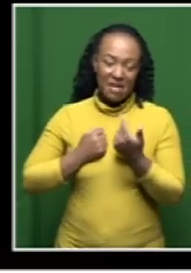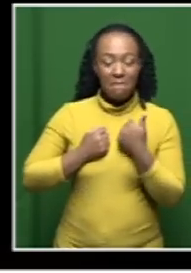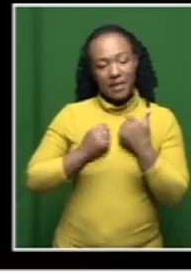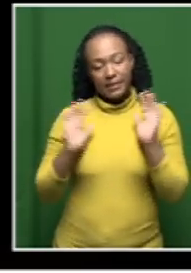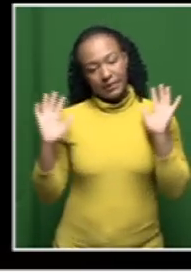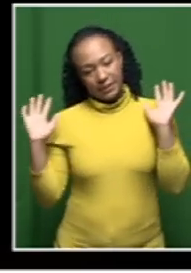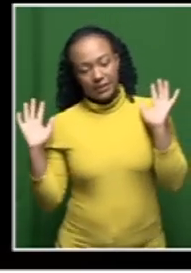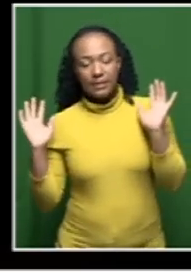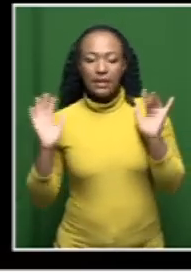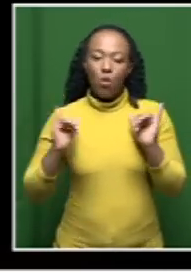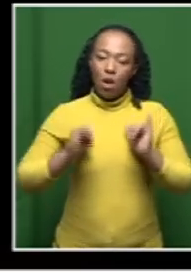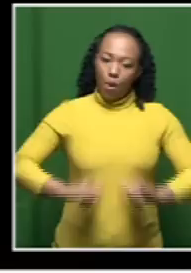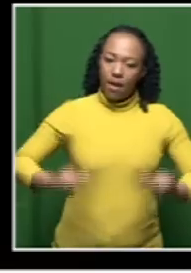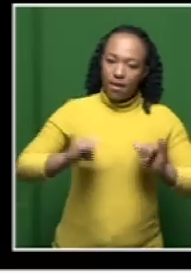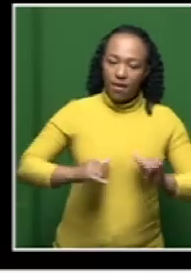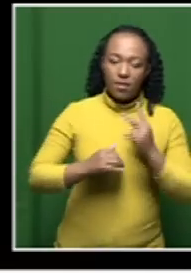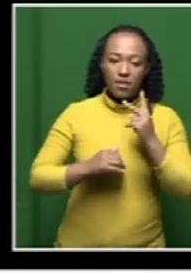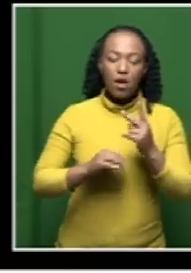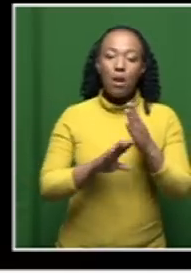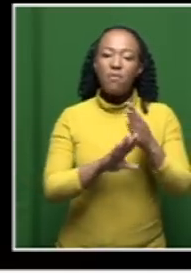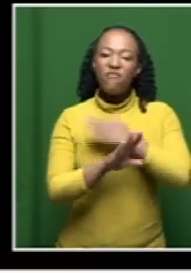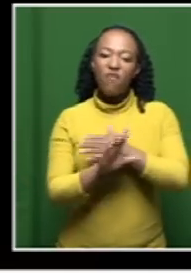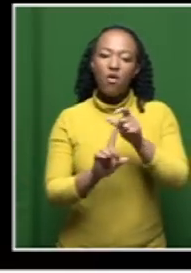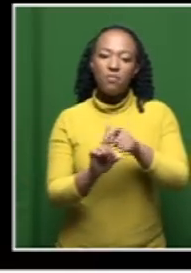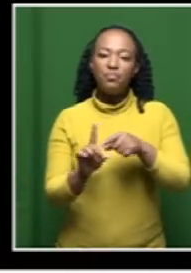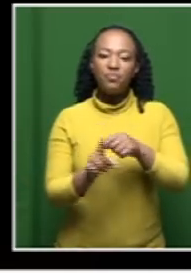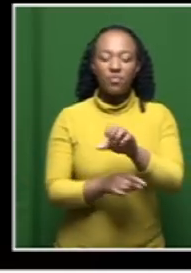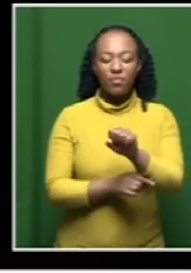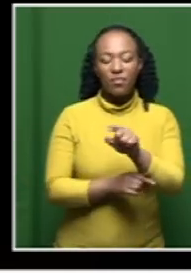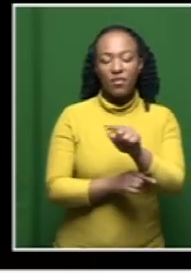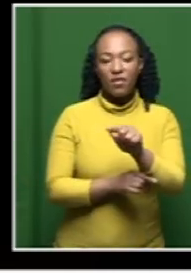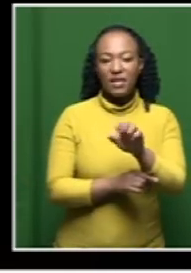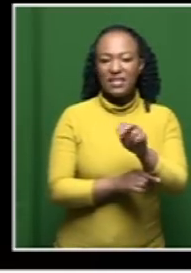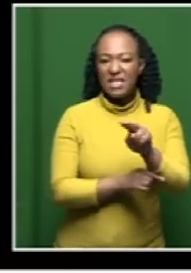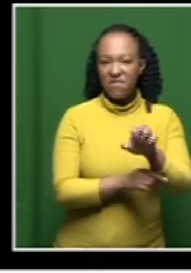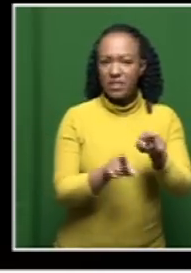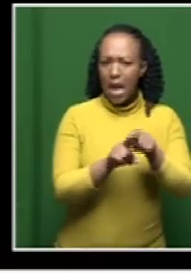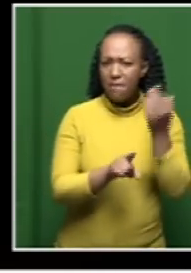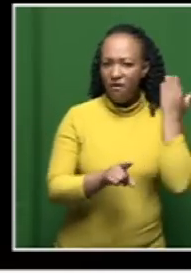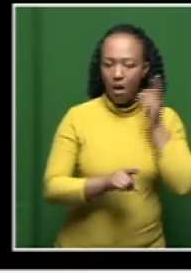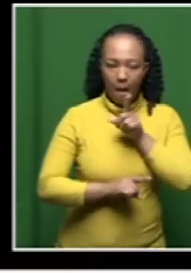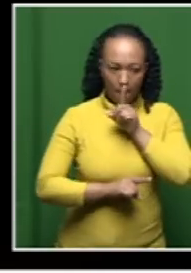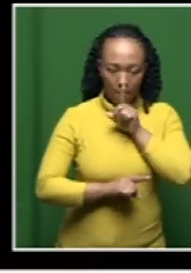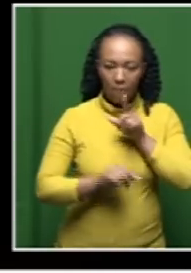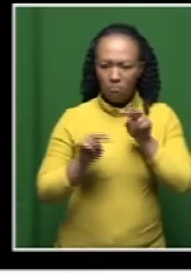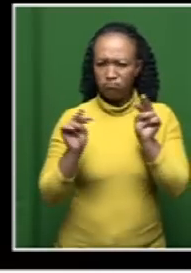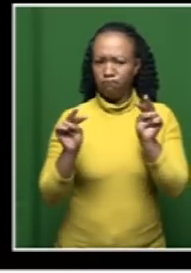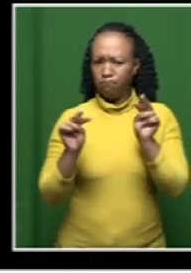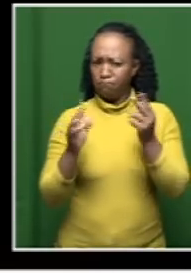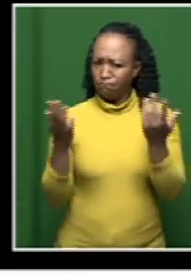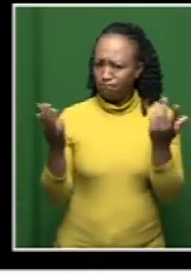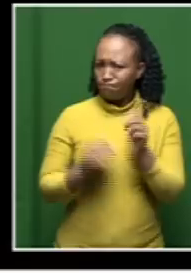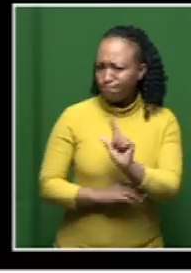wait and see. I'm going to do what I did with Steve Pompella. I'm going to shut my mouth and watch. Wait and see approach.